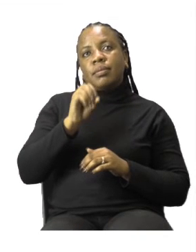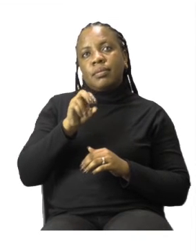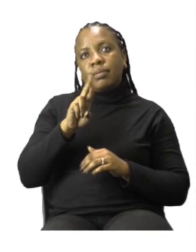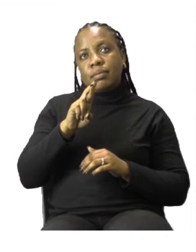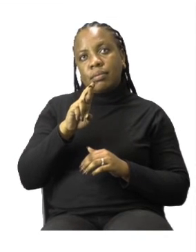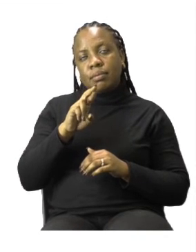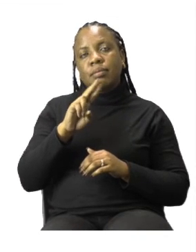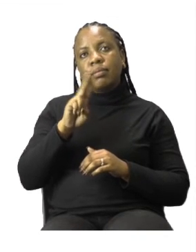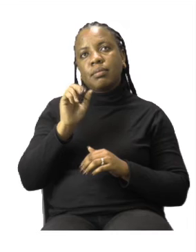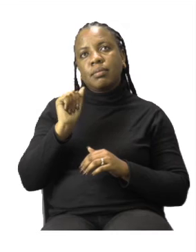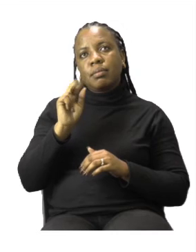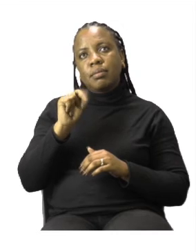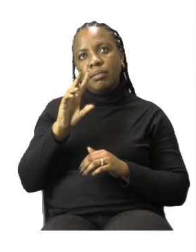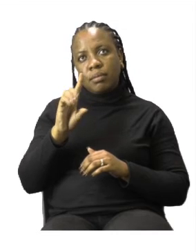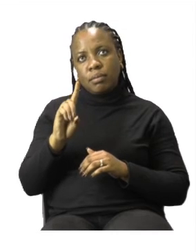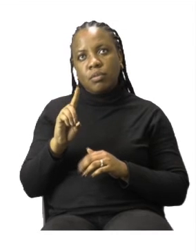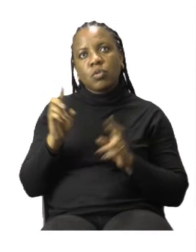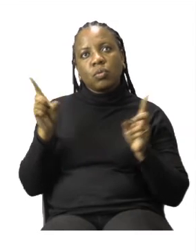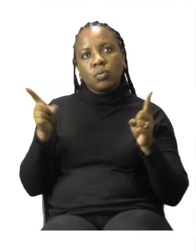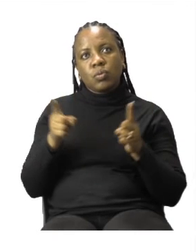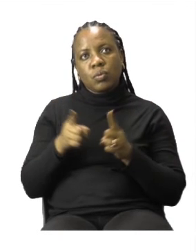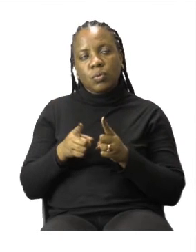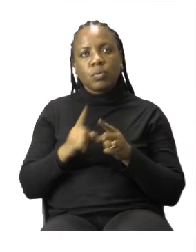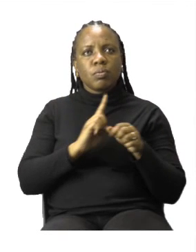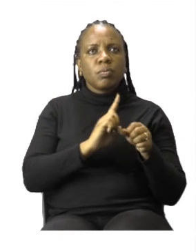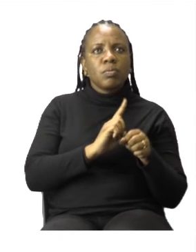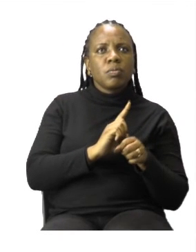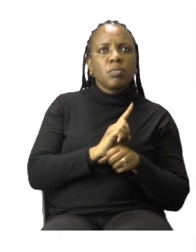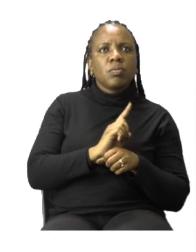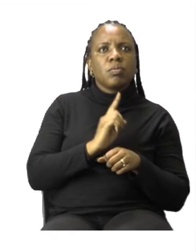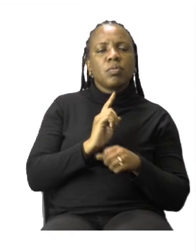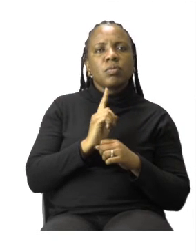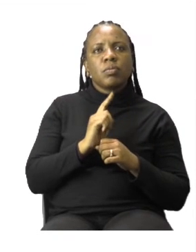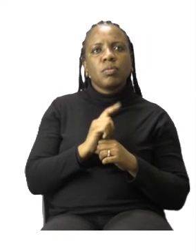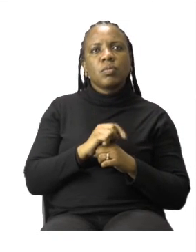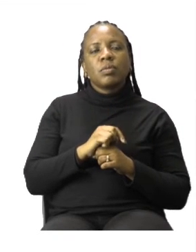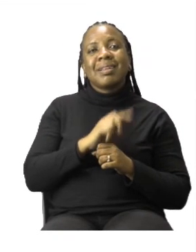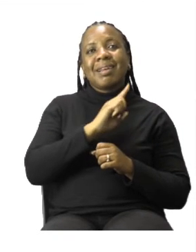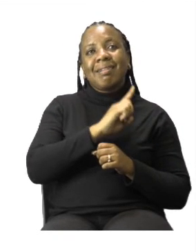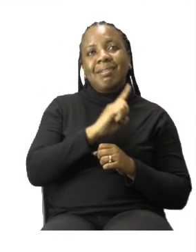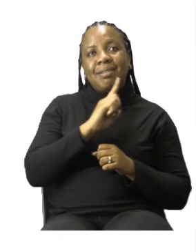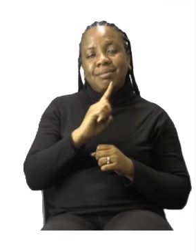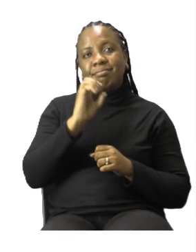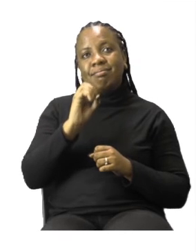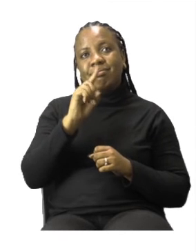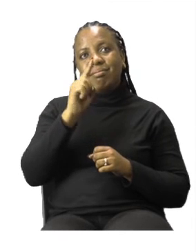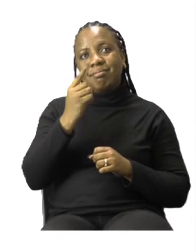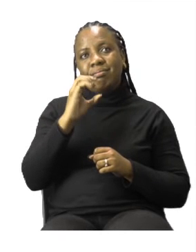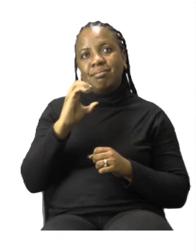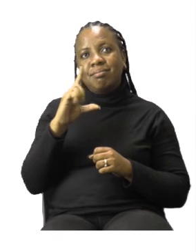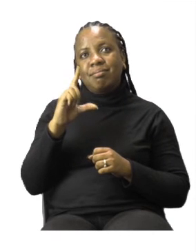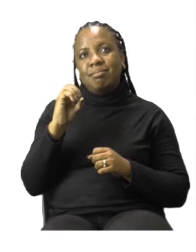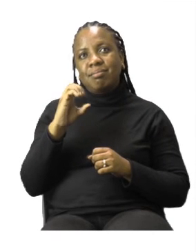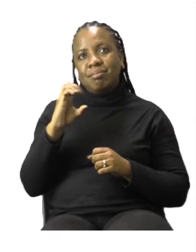11 o'clock. So I would like you to please take a look and see how you are going to do